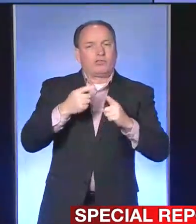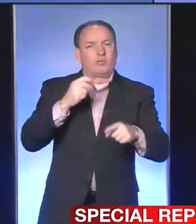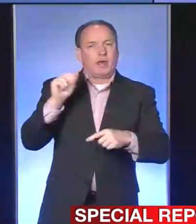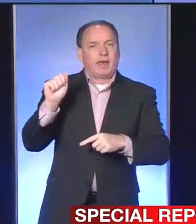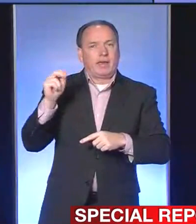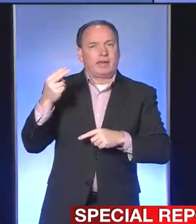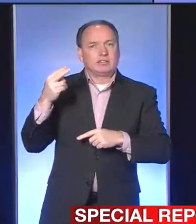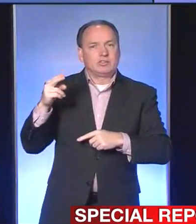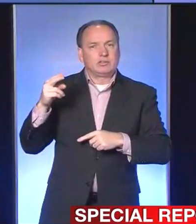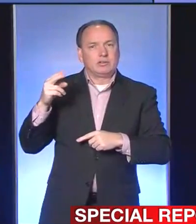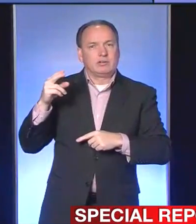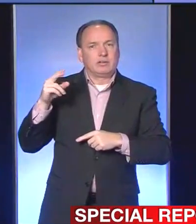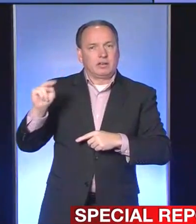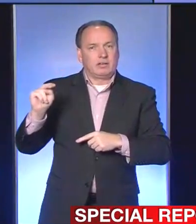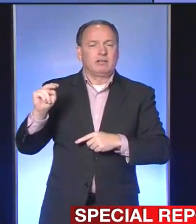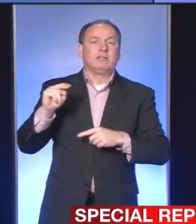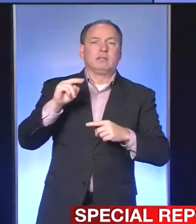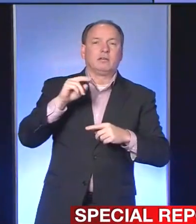Hospital. Dr.